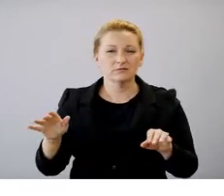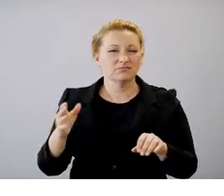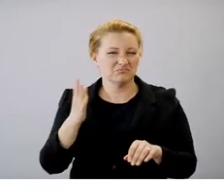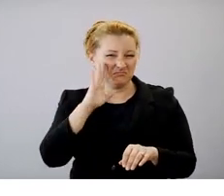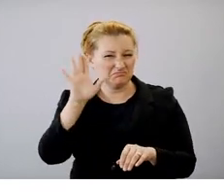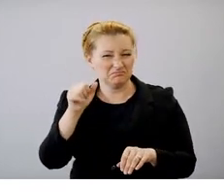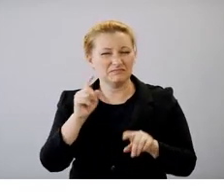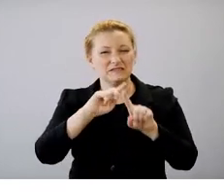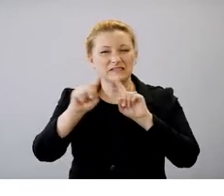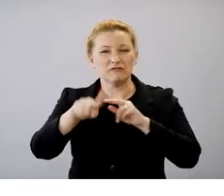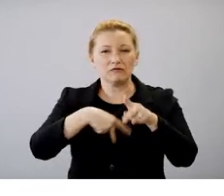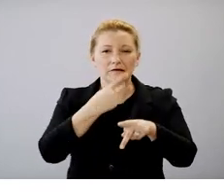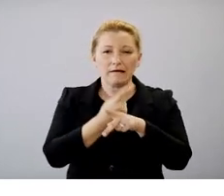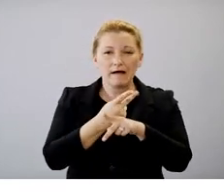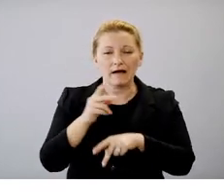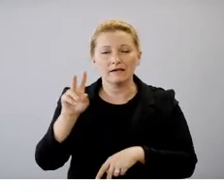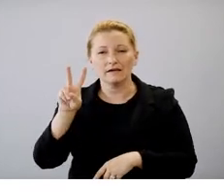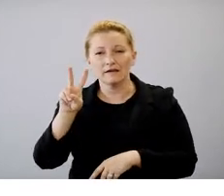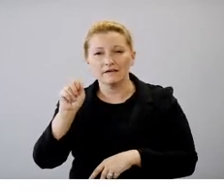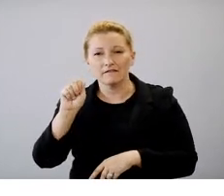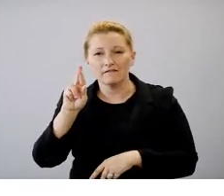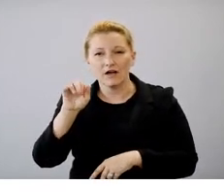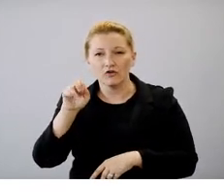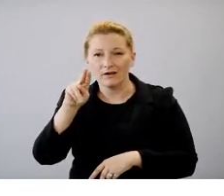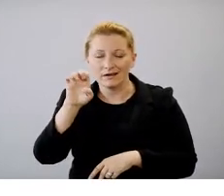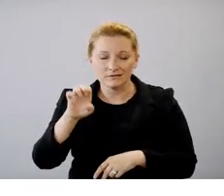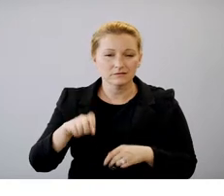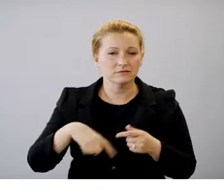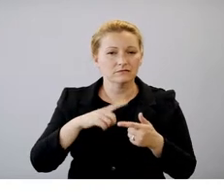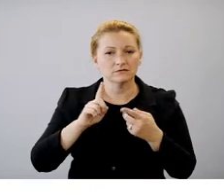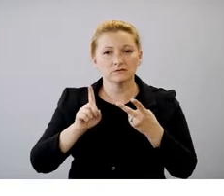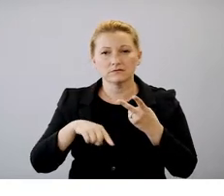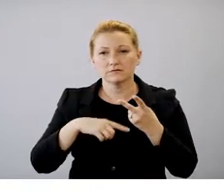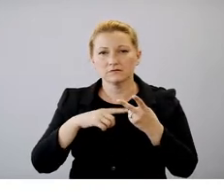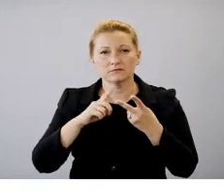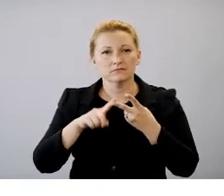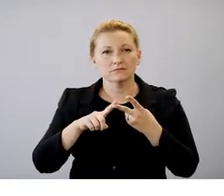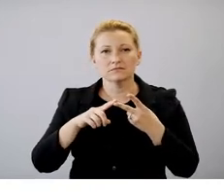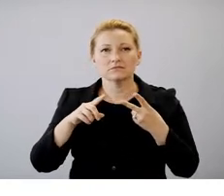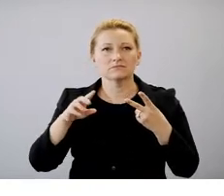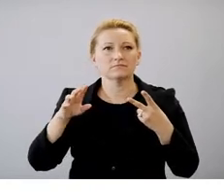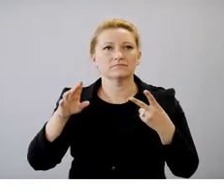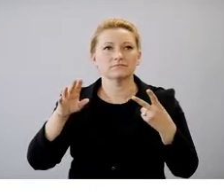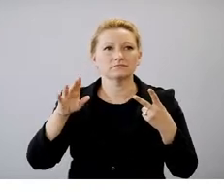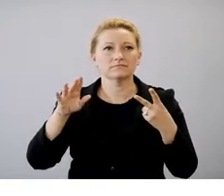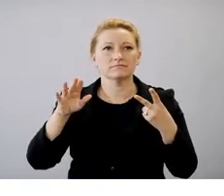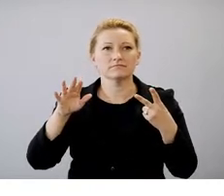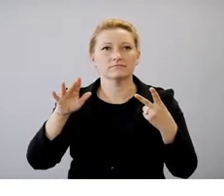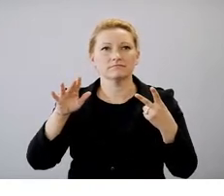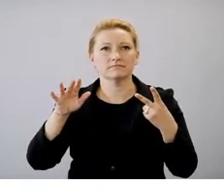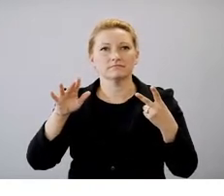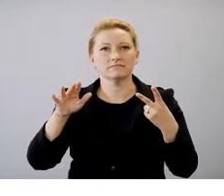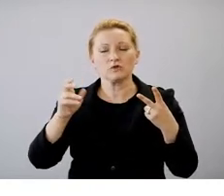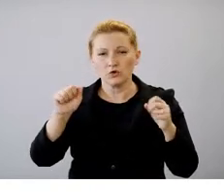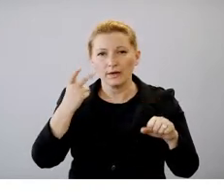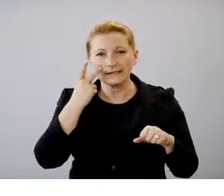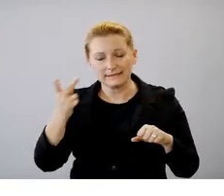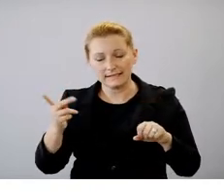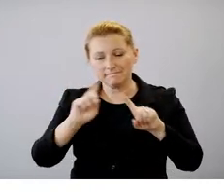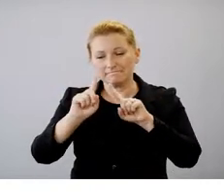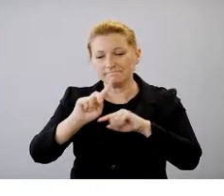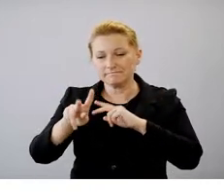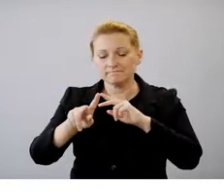circulating in Arizona. You can see this is the percentage of specimens